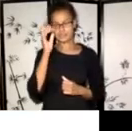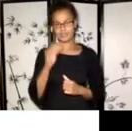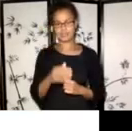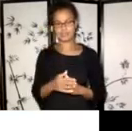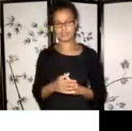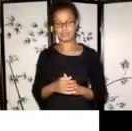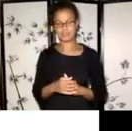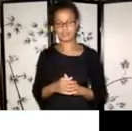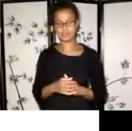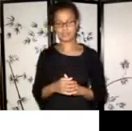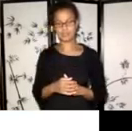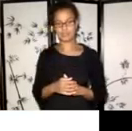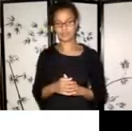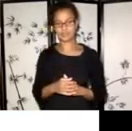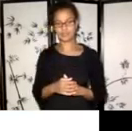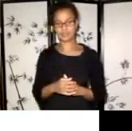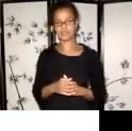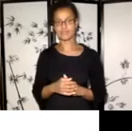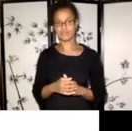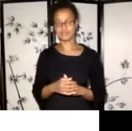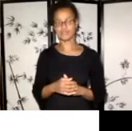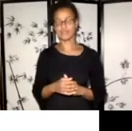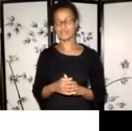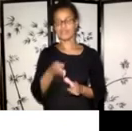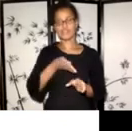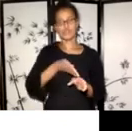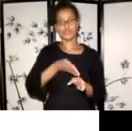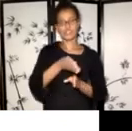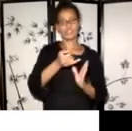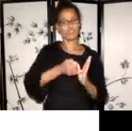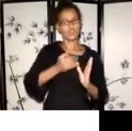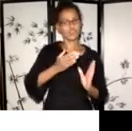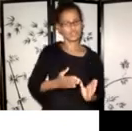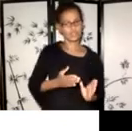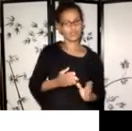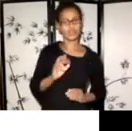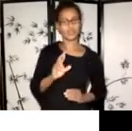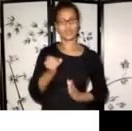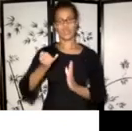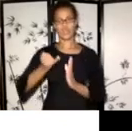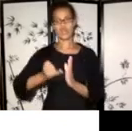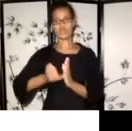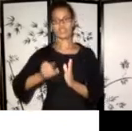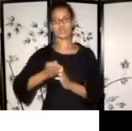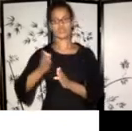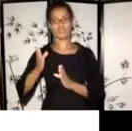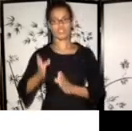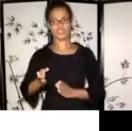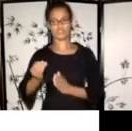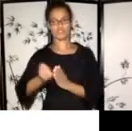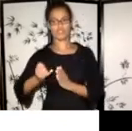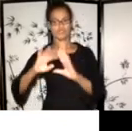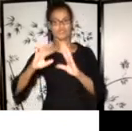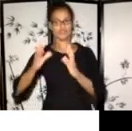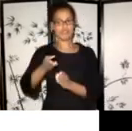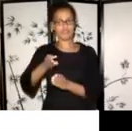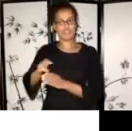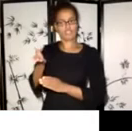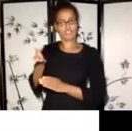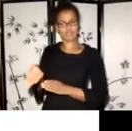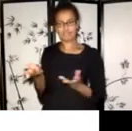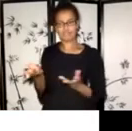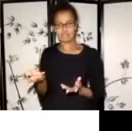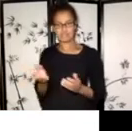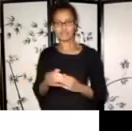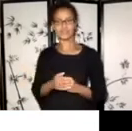you know, what does it mean to be a professional artist or arts professional, sorry. Um, so that they have, they have developed skills through practice